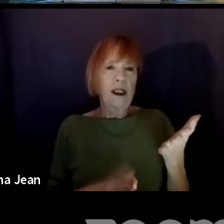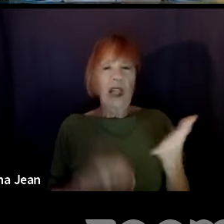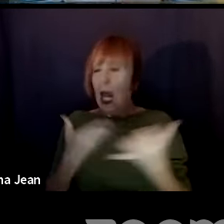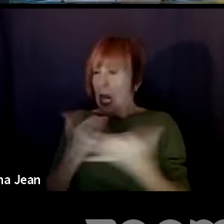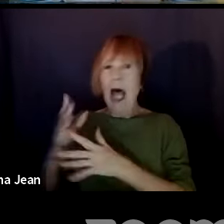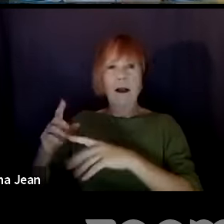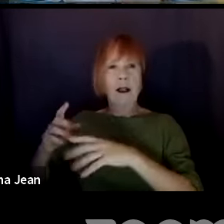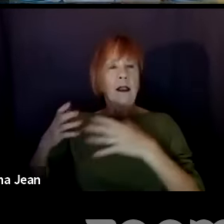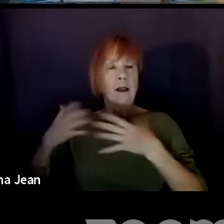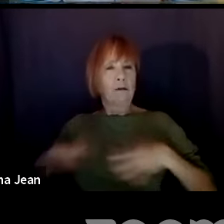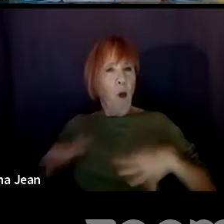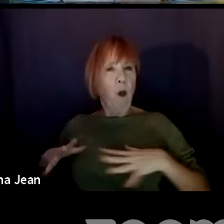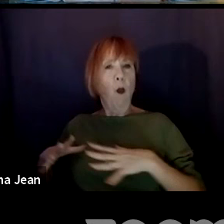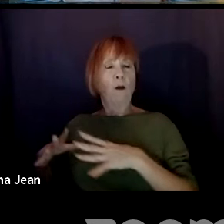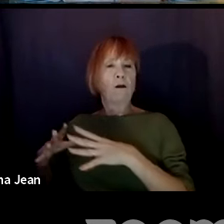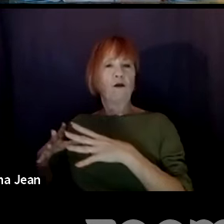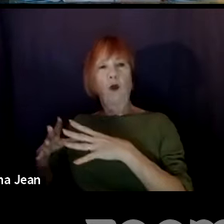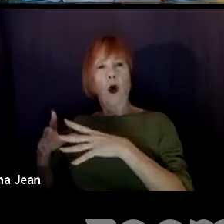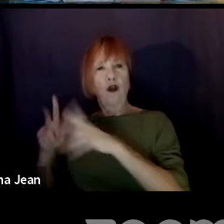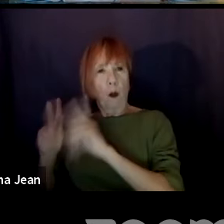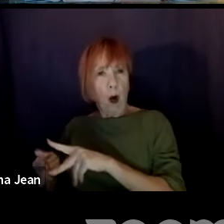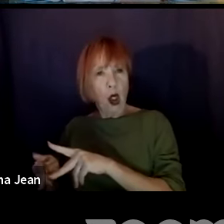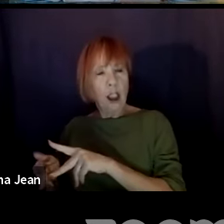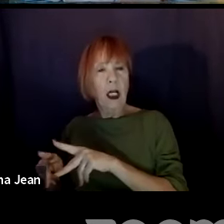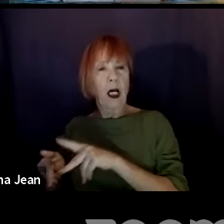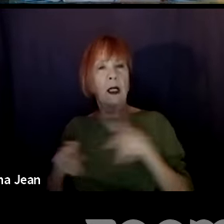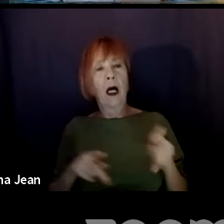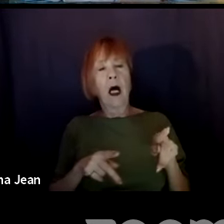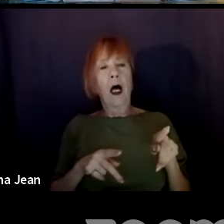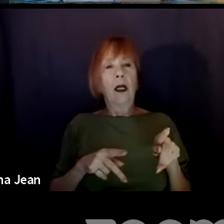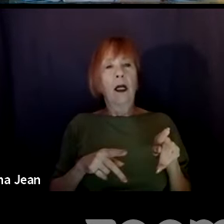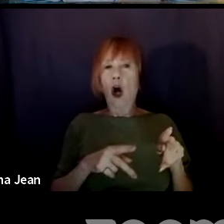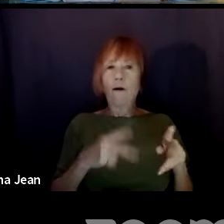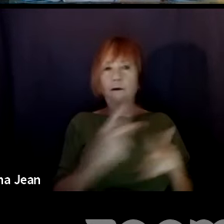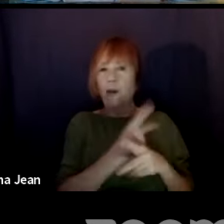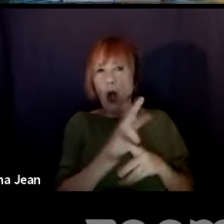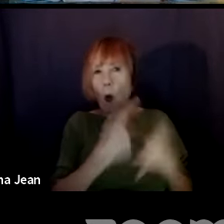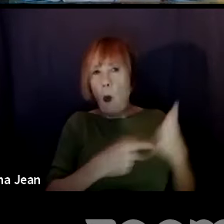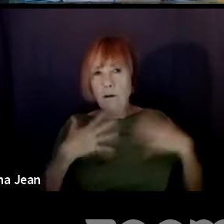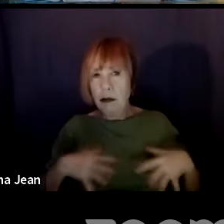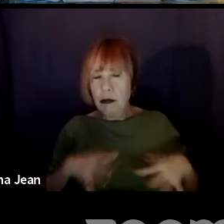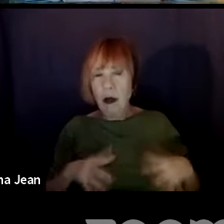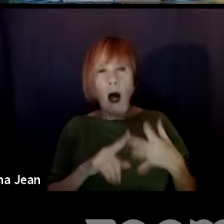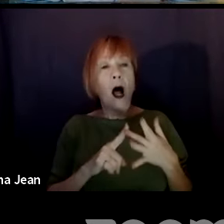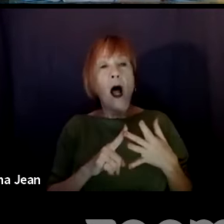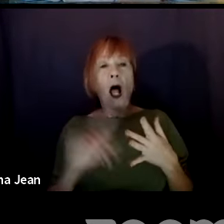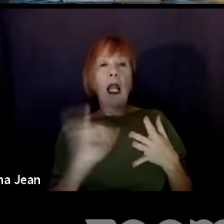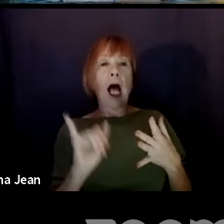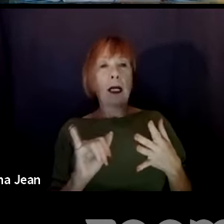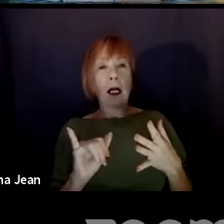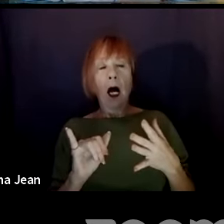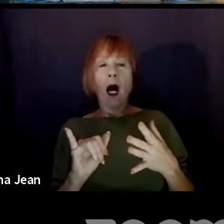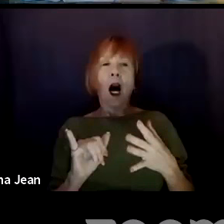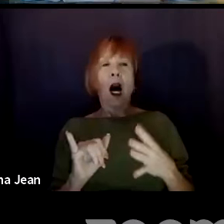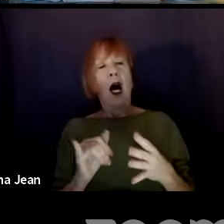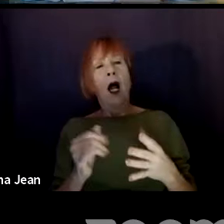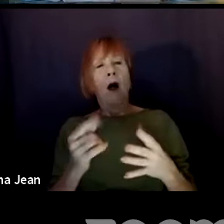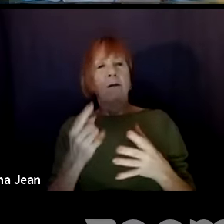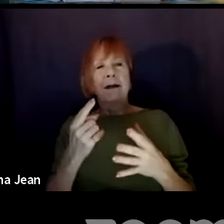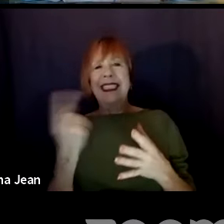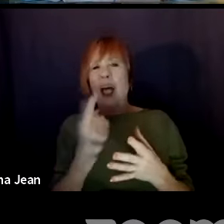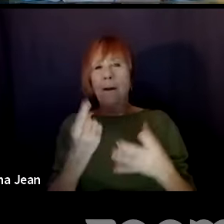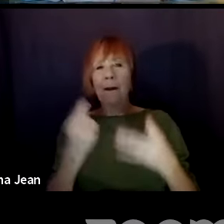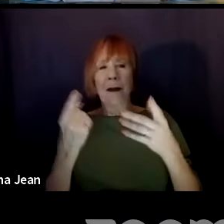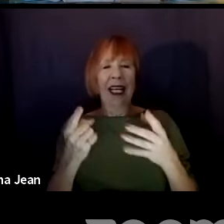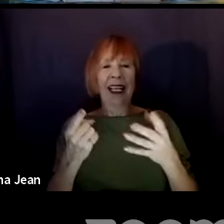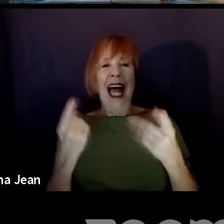You don't have to describe everything in the classroom or everything in the office, like in my office, you don't have to describe every book, every mirror,